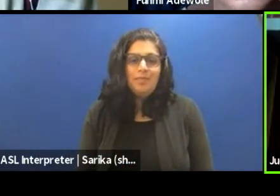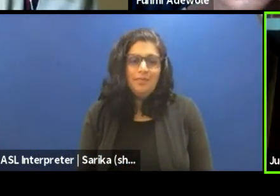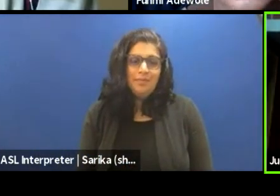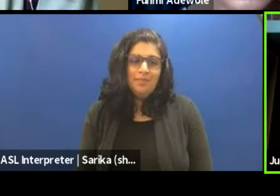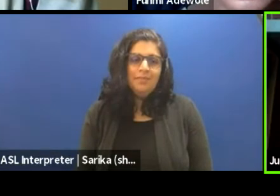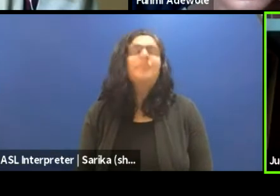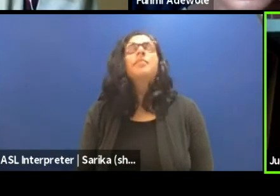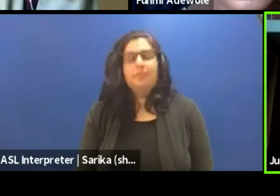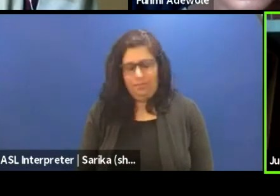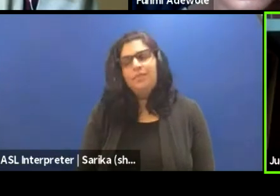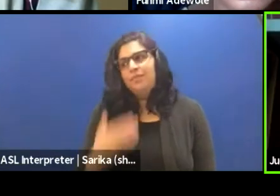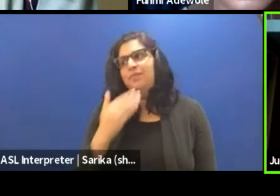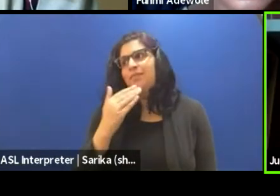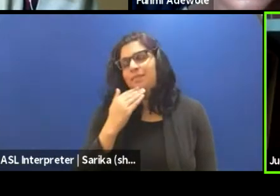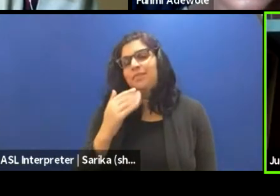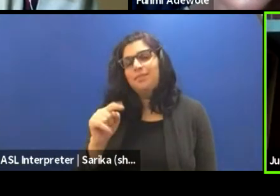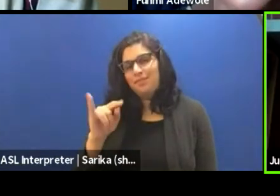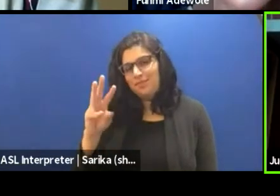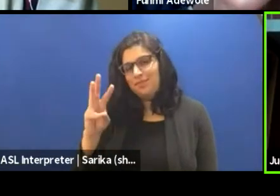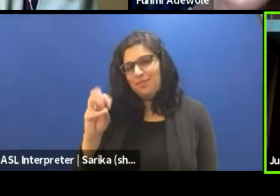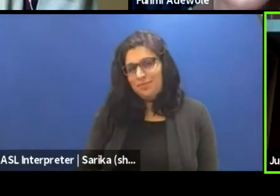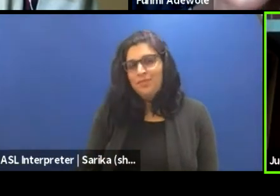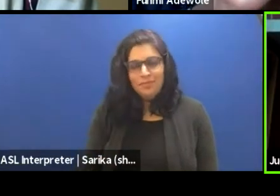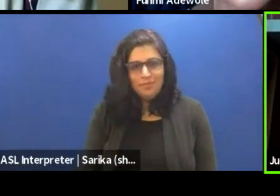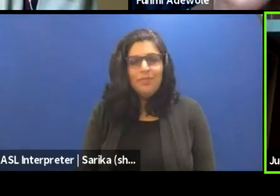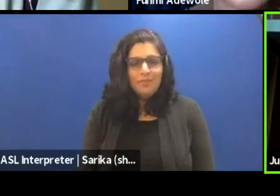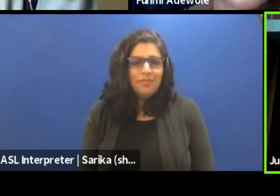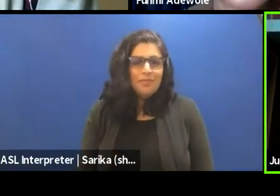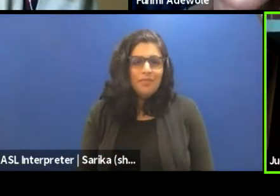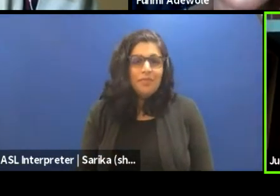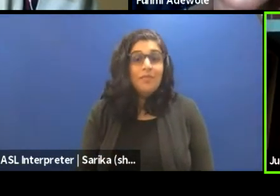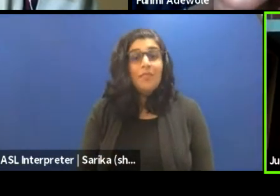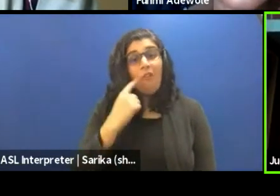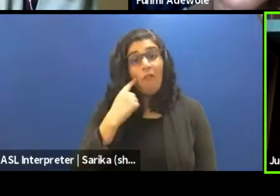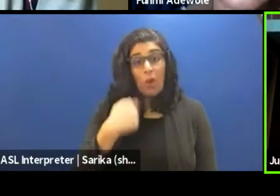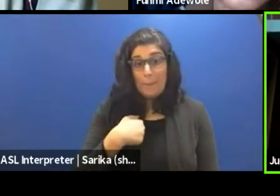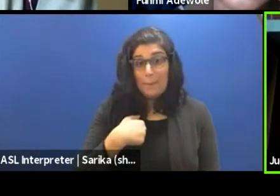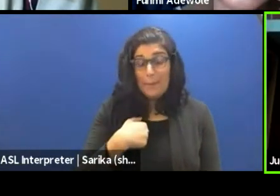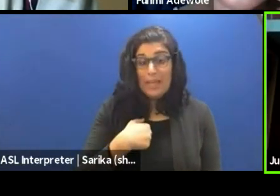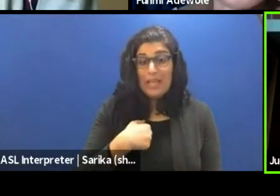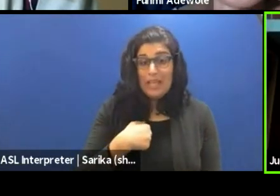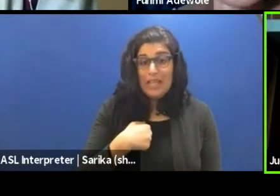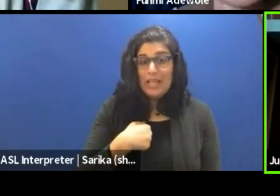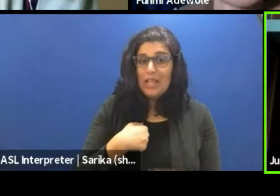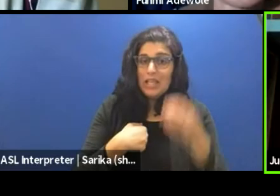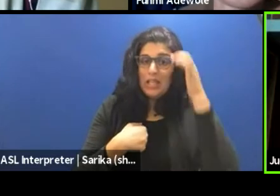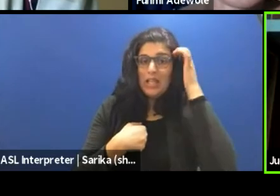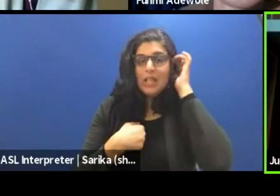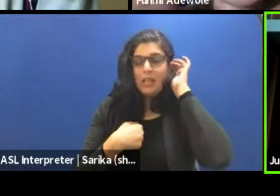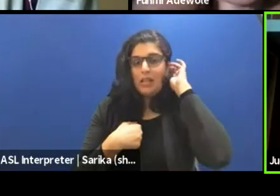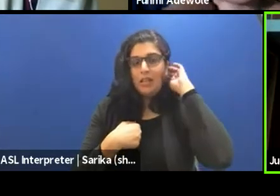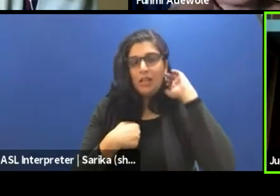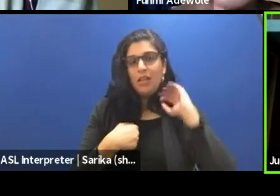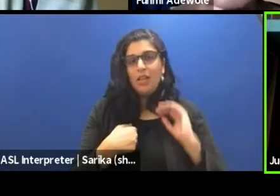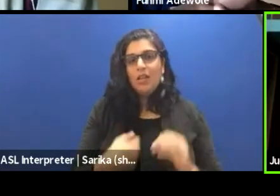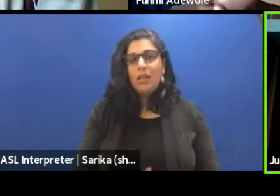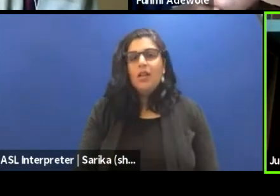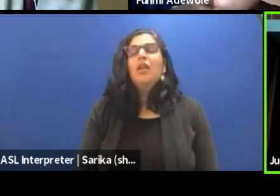Yeah, thanks a lot, Taro, for that. Yeah, for me, it comes to me when I saw that